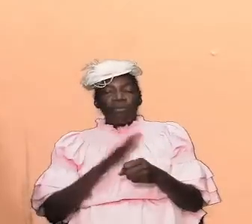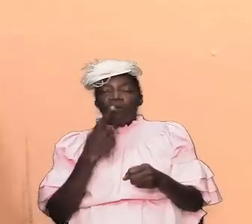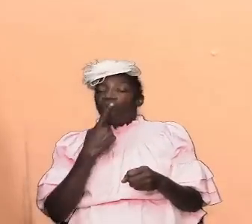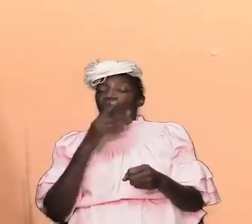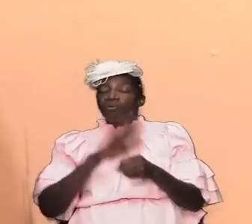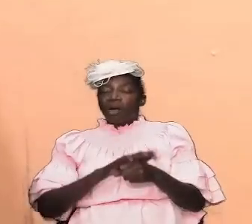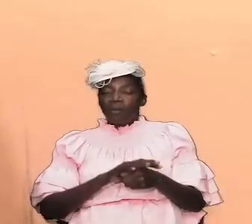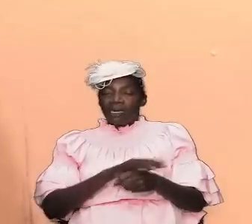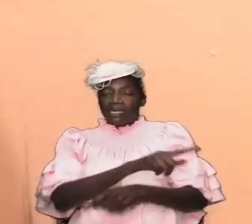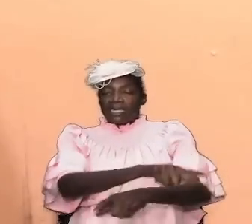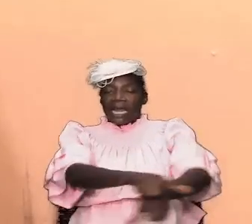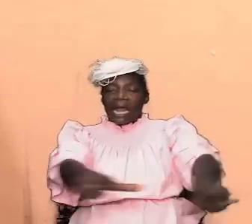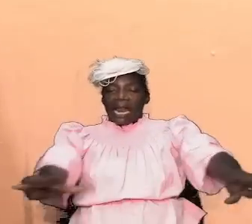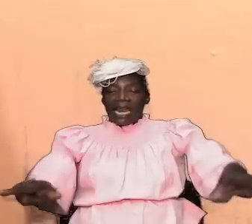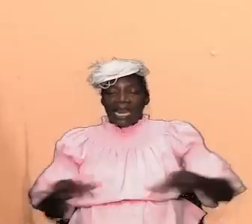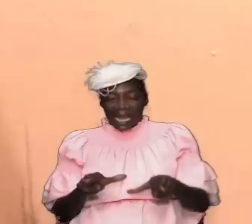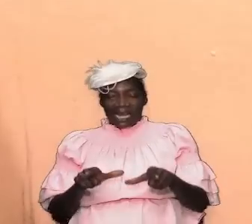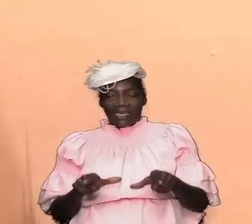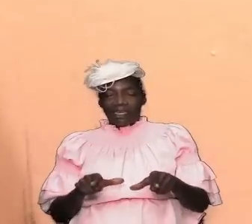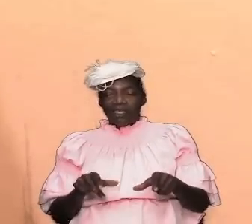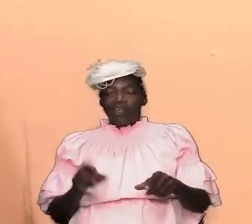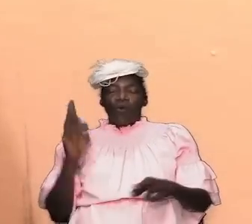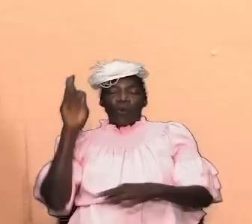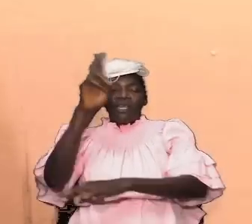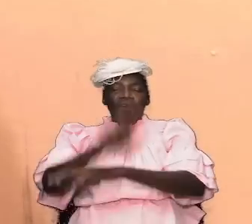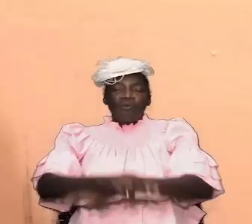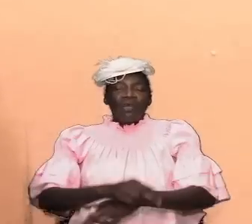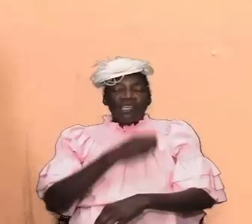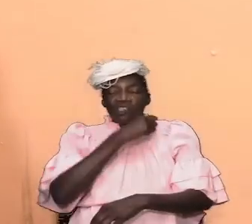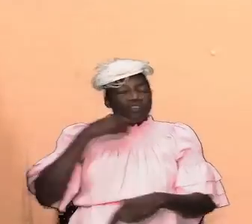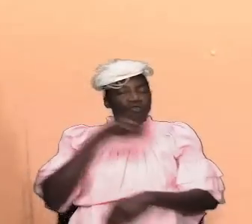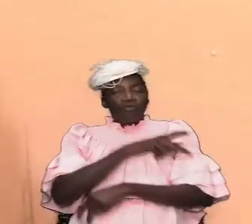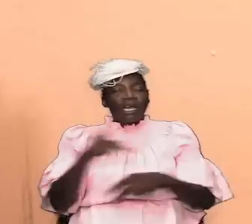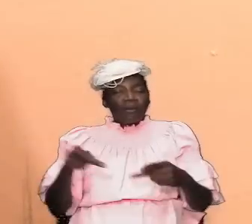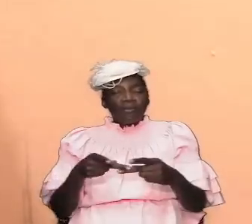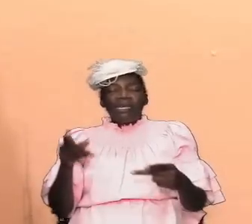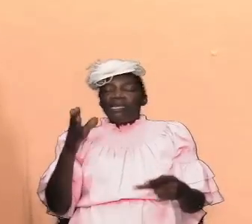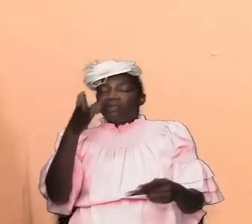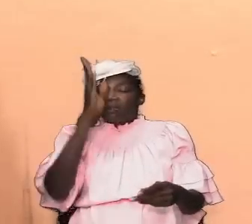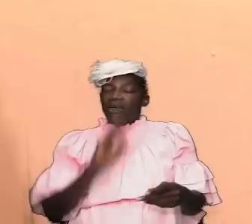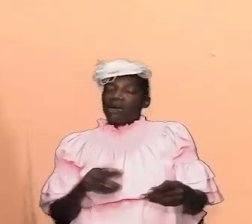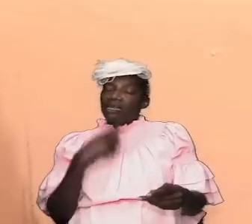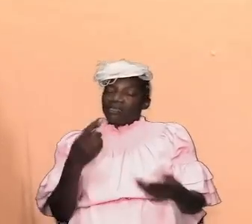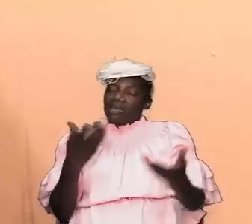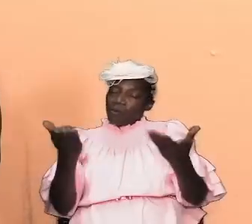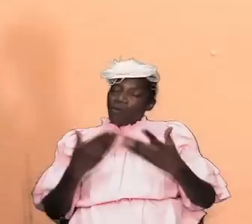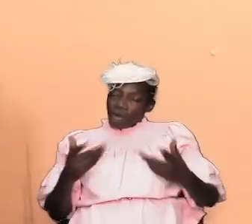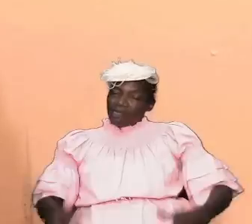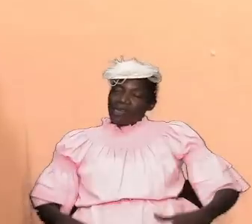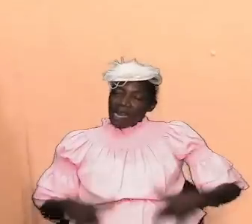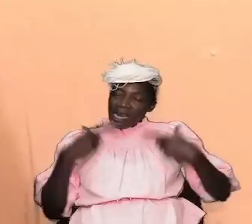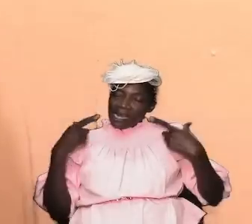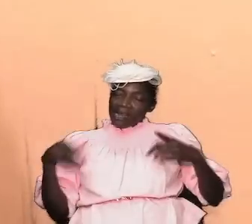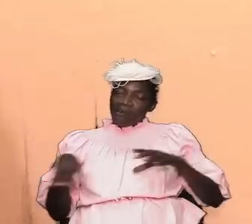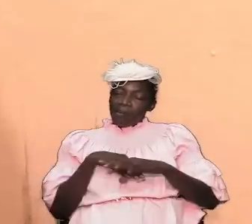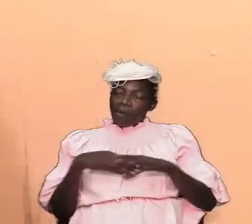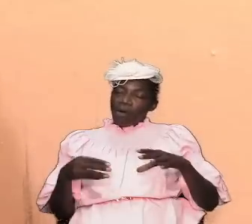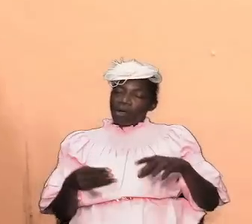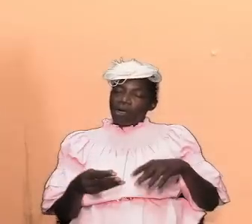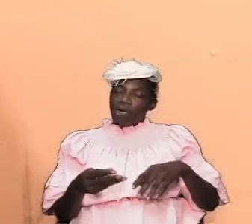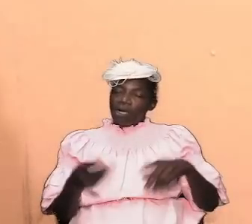reached into that wilderness god indicated that he wanted to dwell among them and it happened